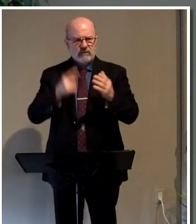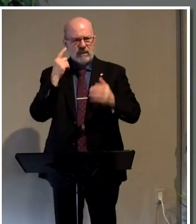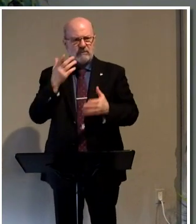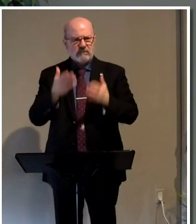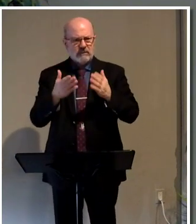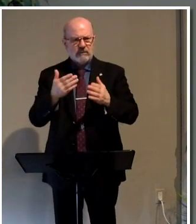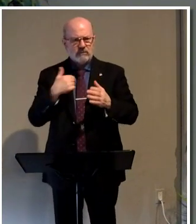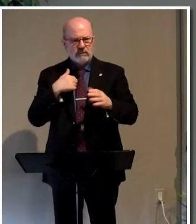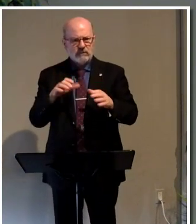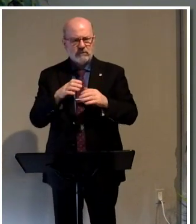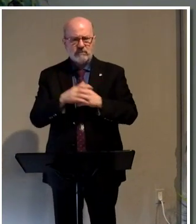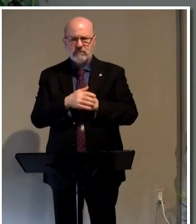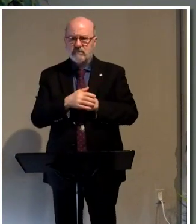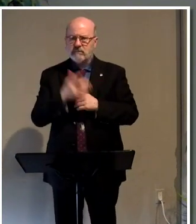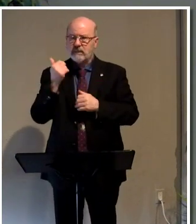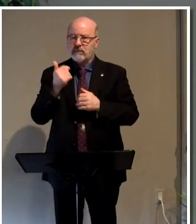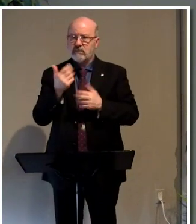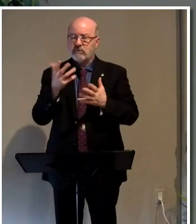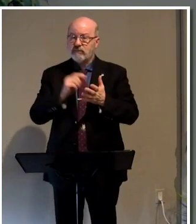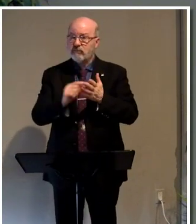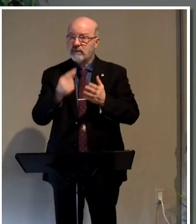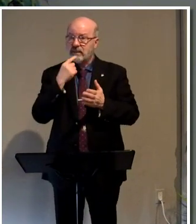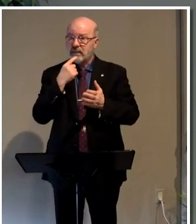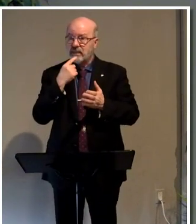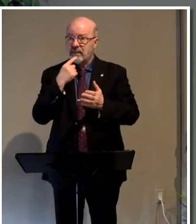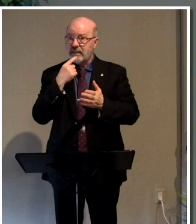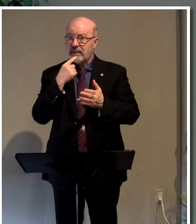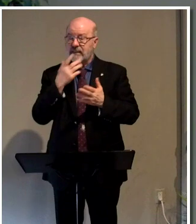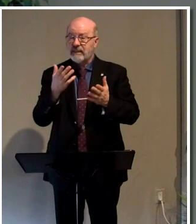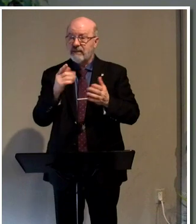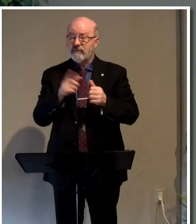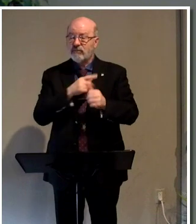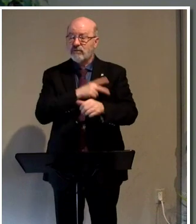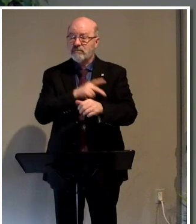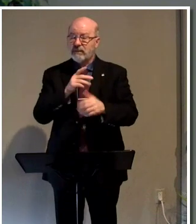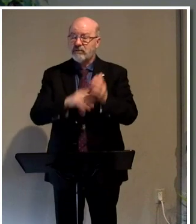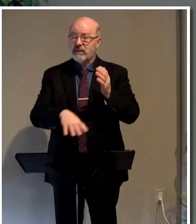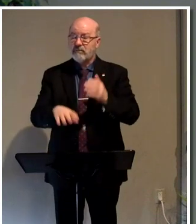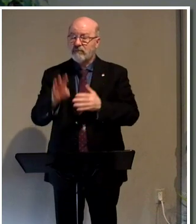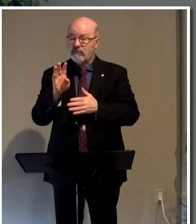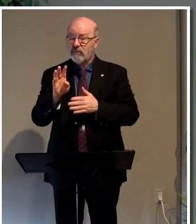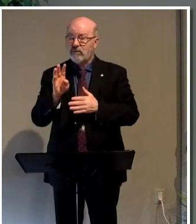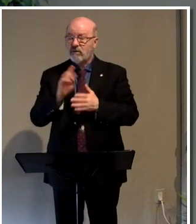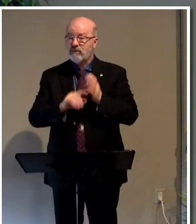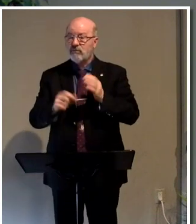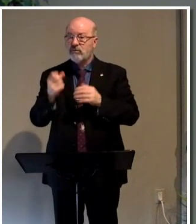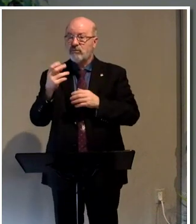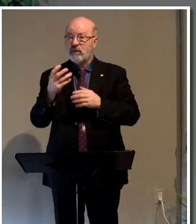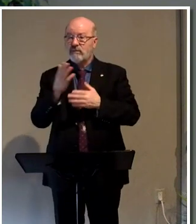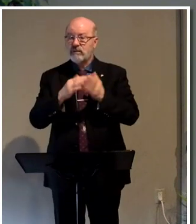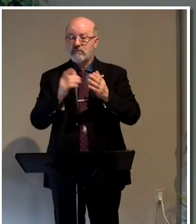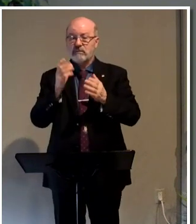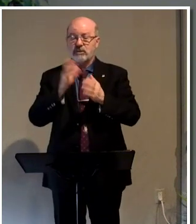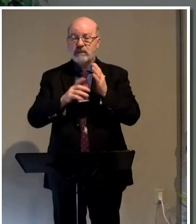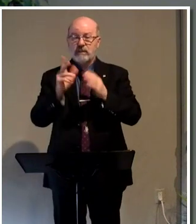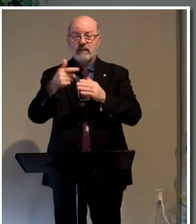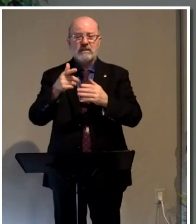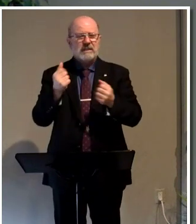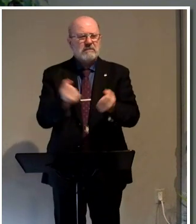what I did there because there's a verse that says that very thing in 1 Peter 4 and verse 12. A couple chapters forward,